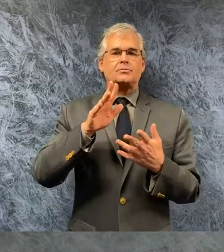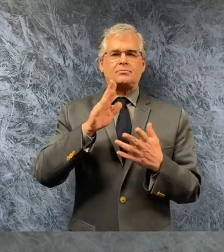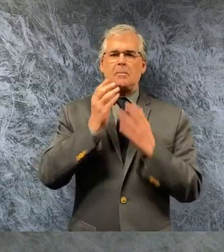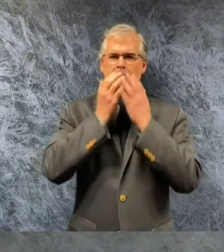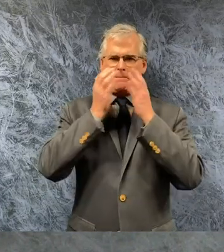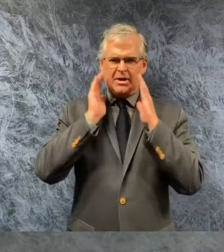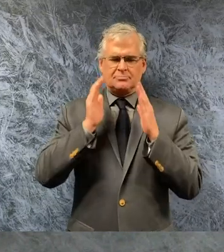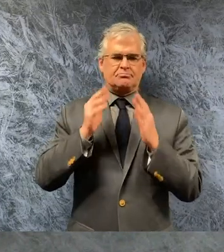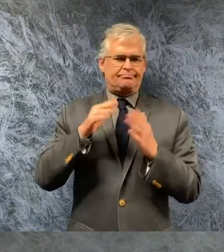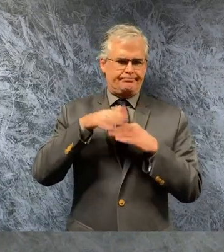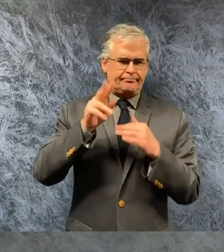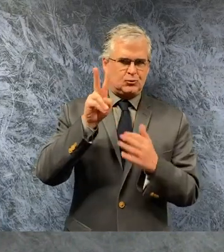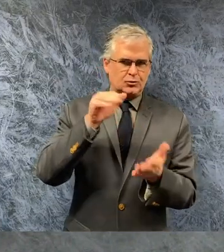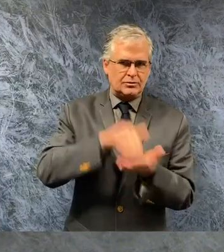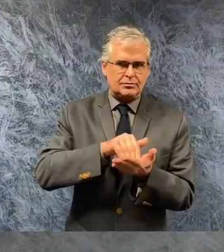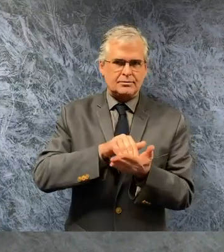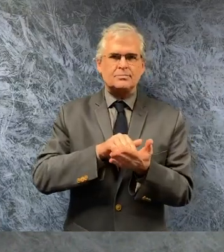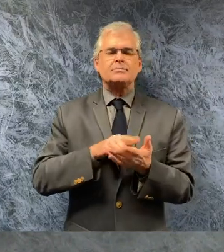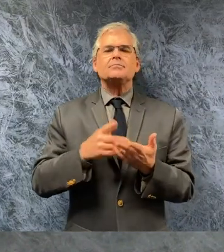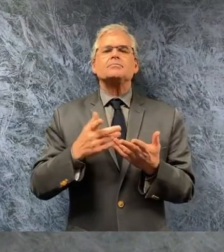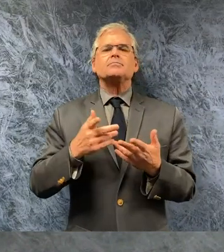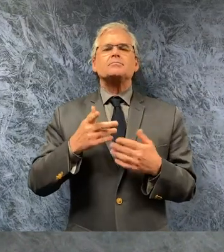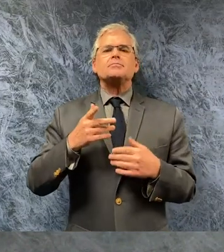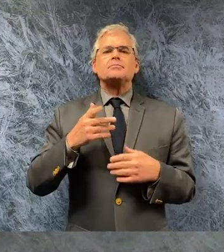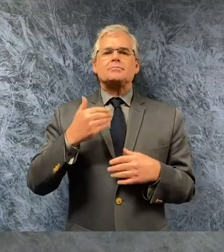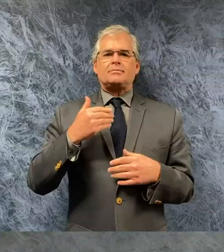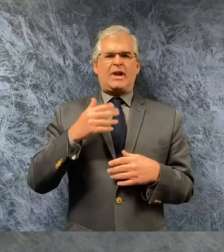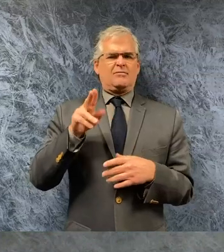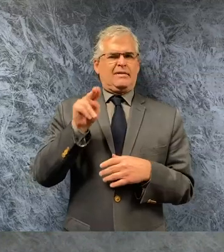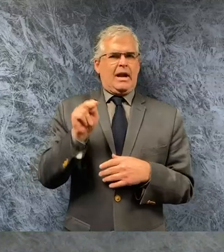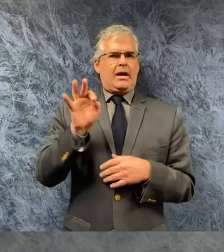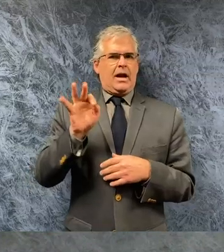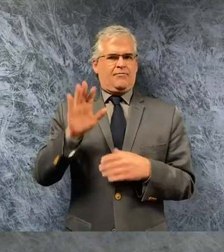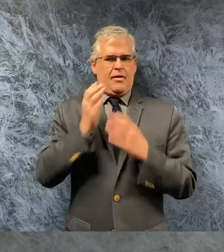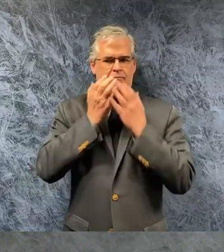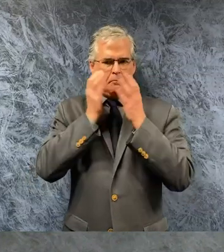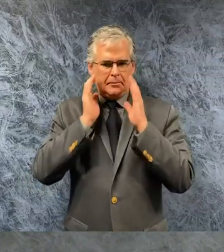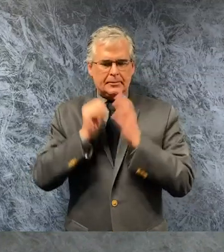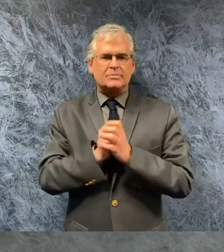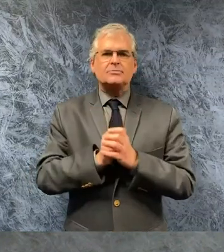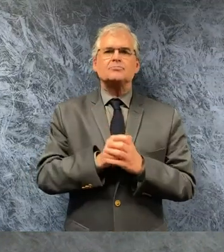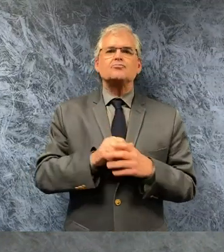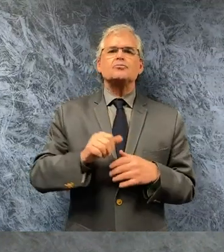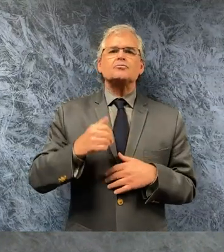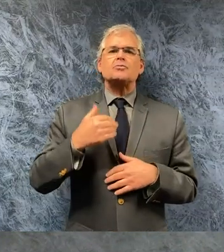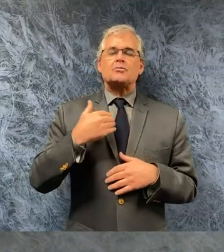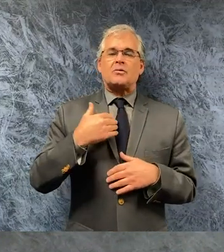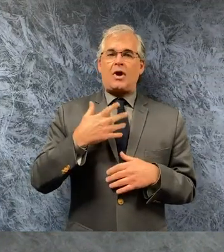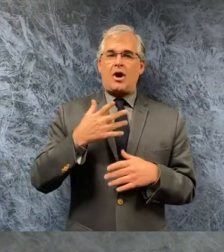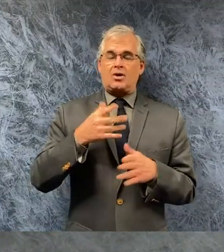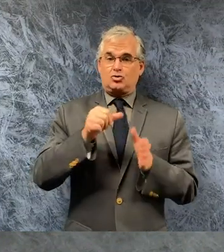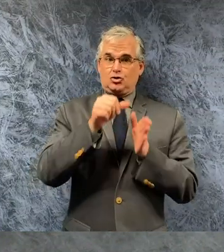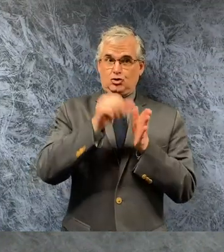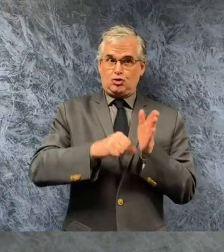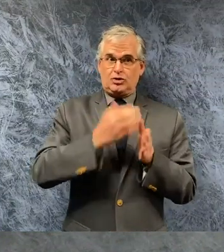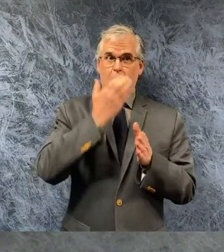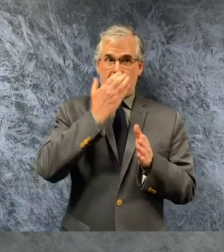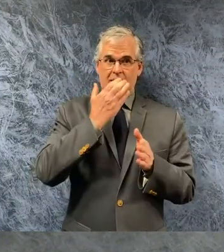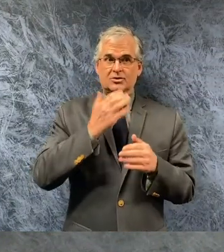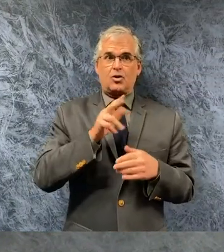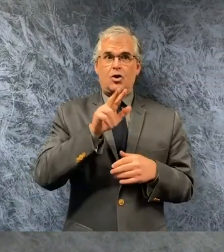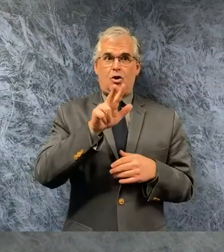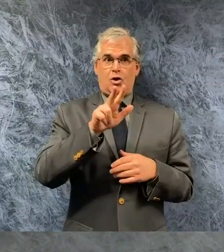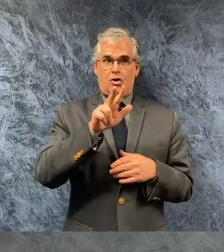715 701 masked n95 masks 314 500 surgical masks and 46